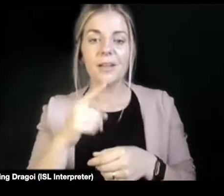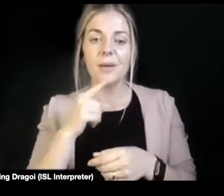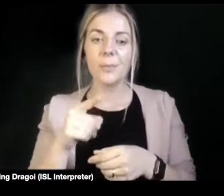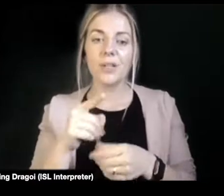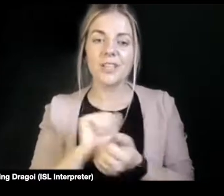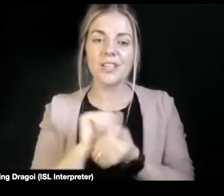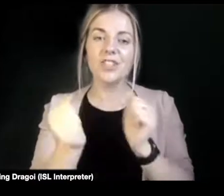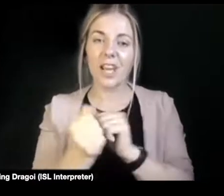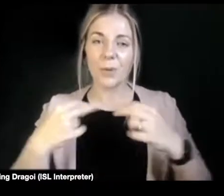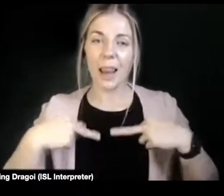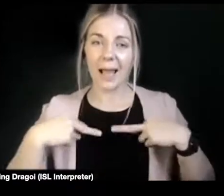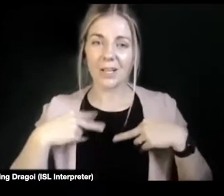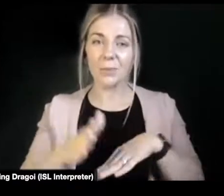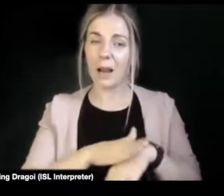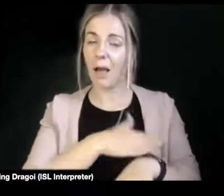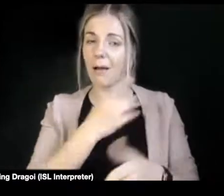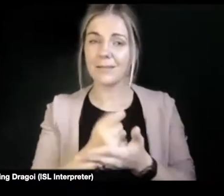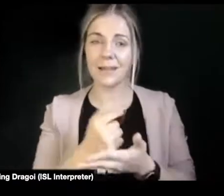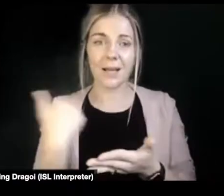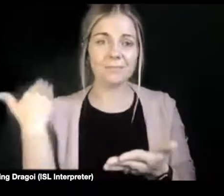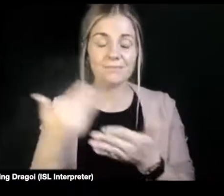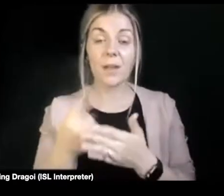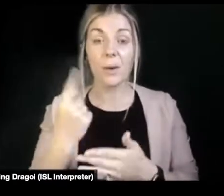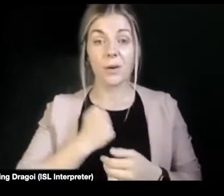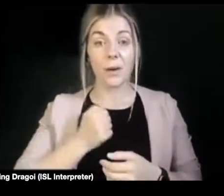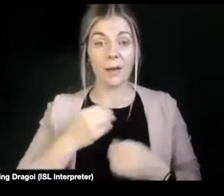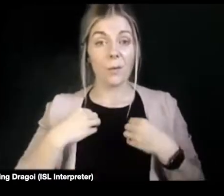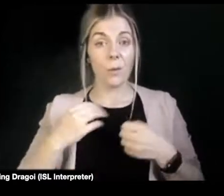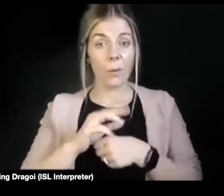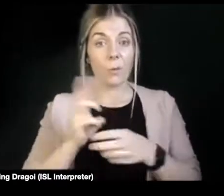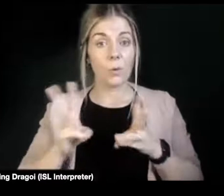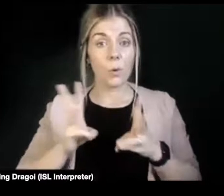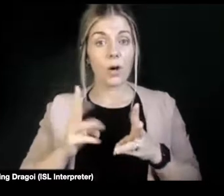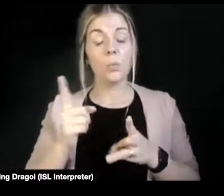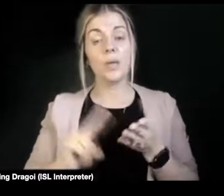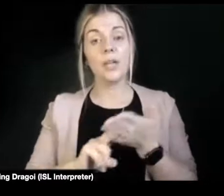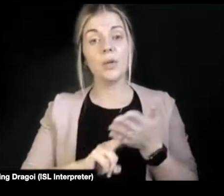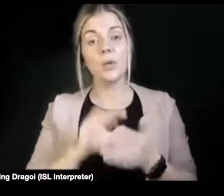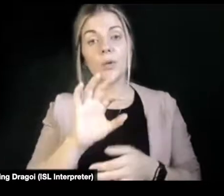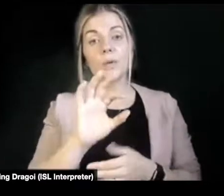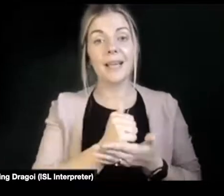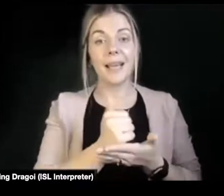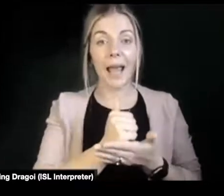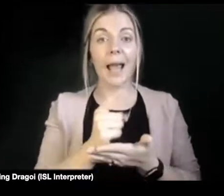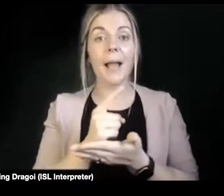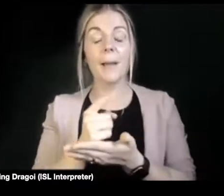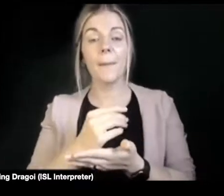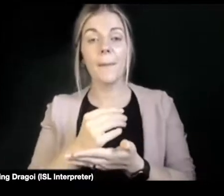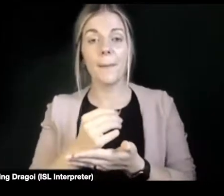that. Even in my own work, one of the terms that we would use is gay, bi, male, sex, male, or